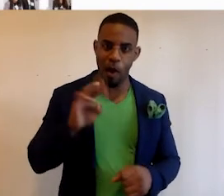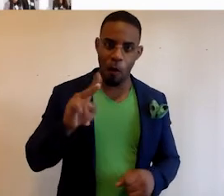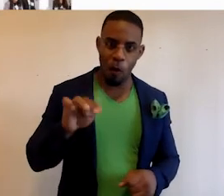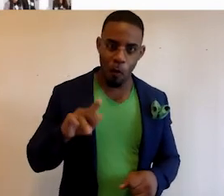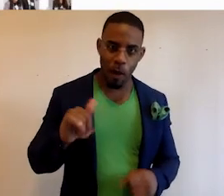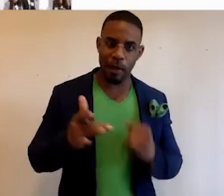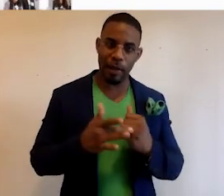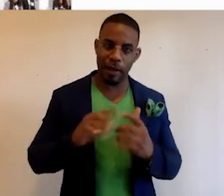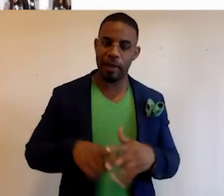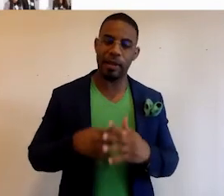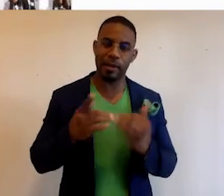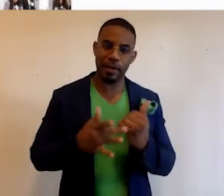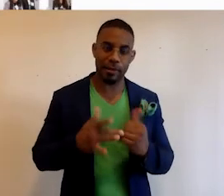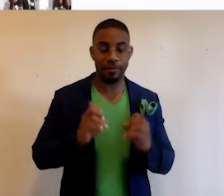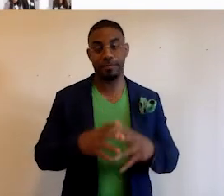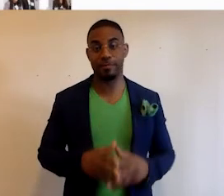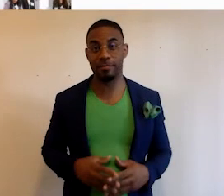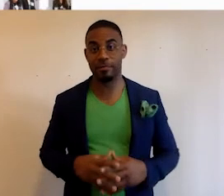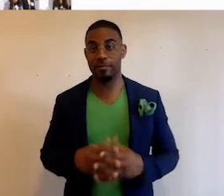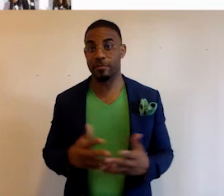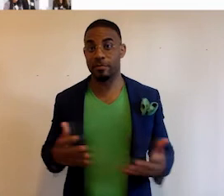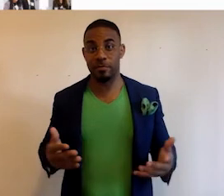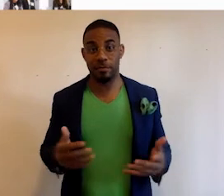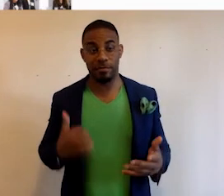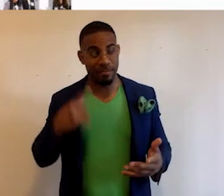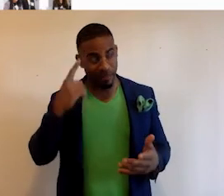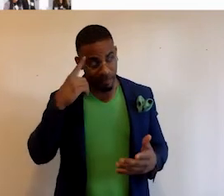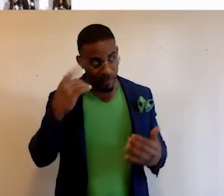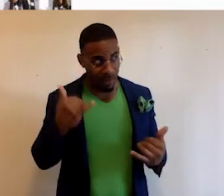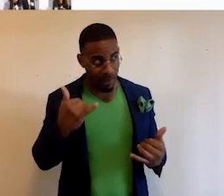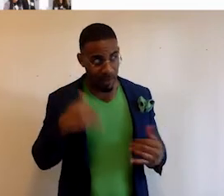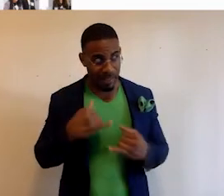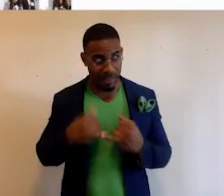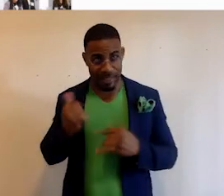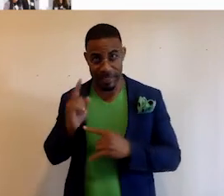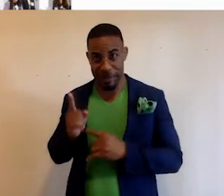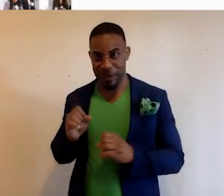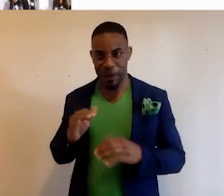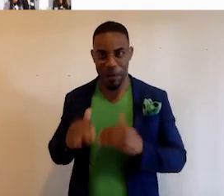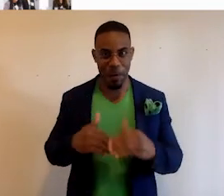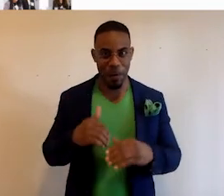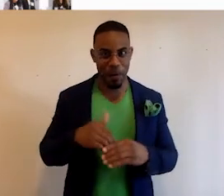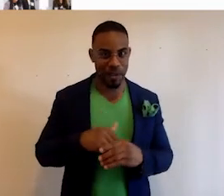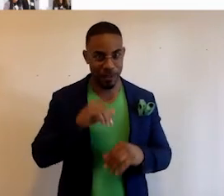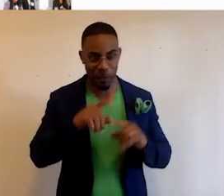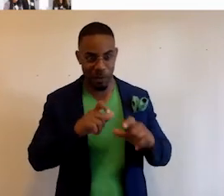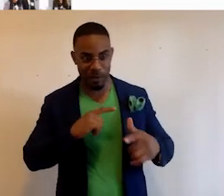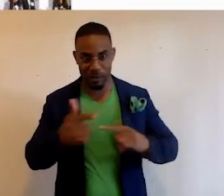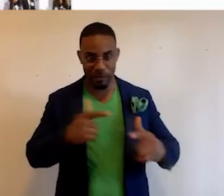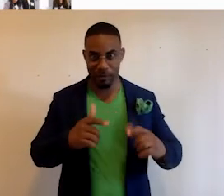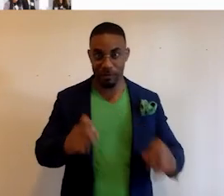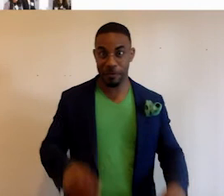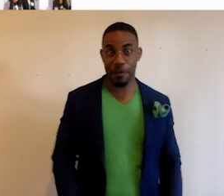Technology Initiative technology. And I think we're now in the last ten minutes, so we're in the questions and answer session.